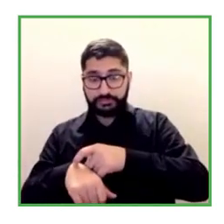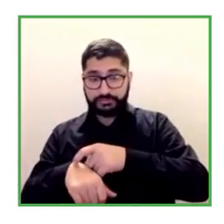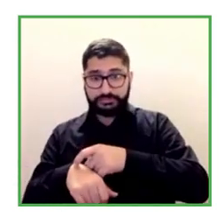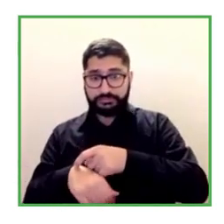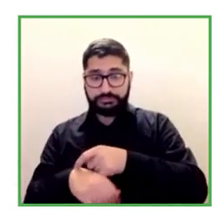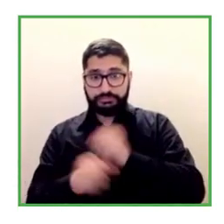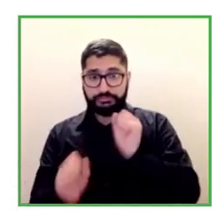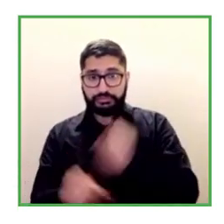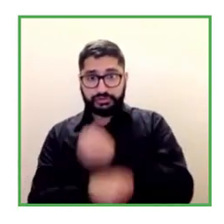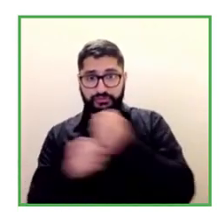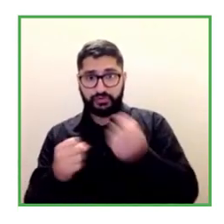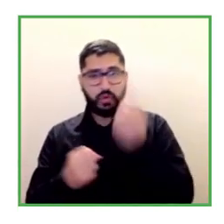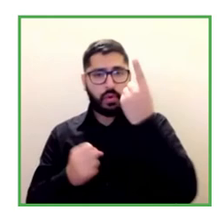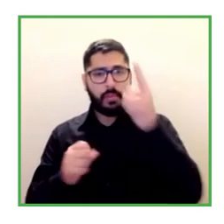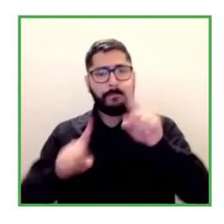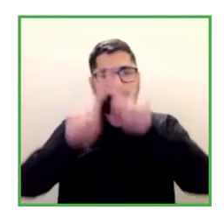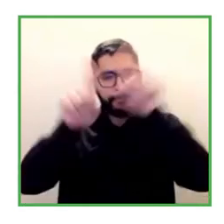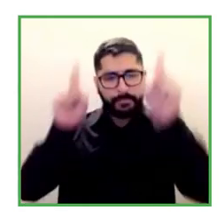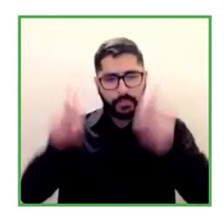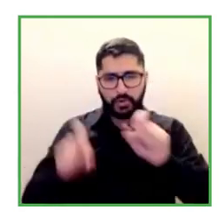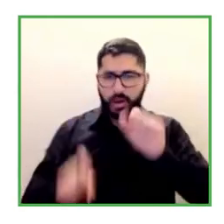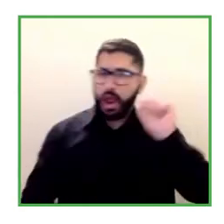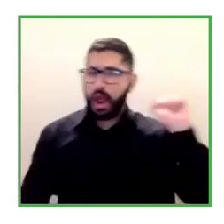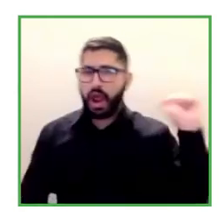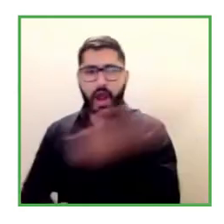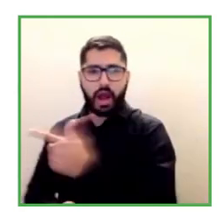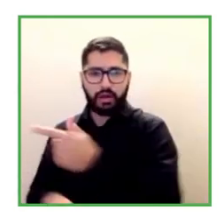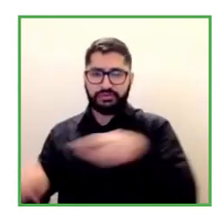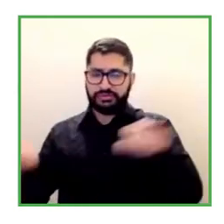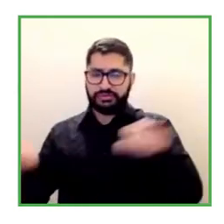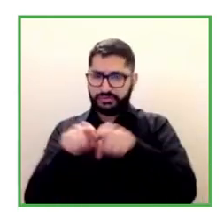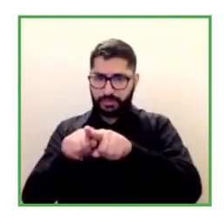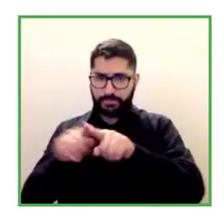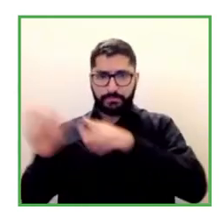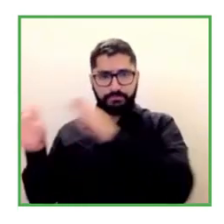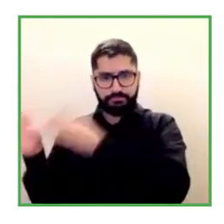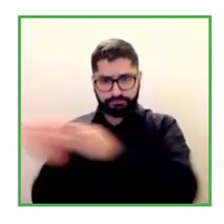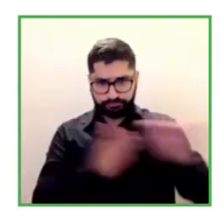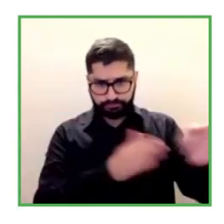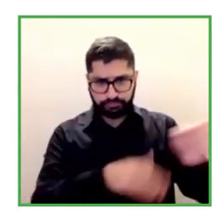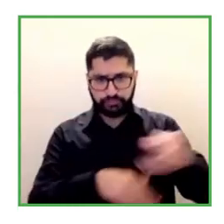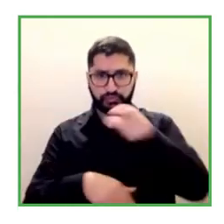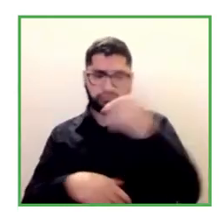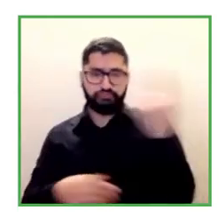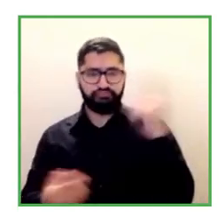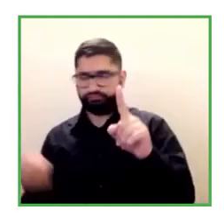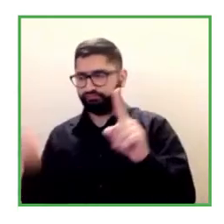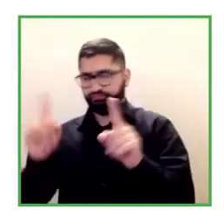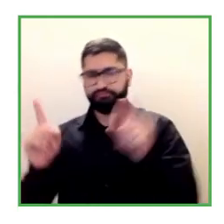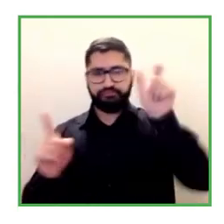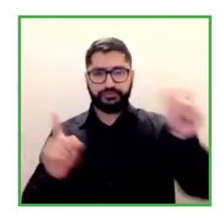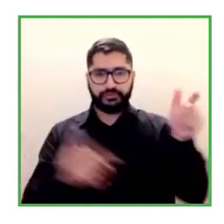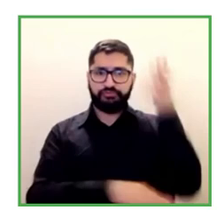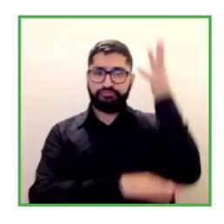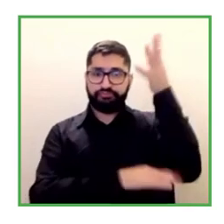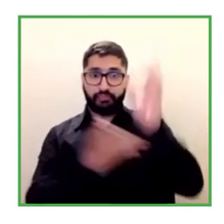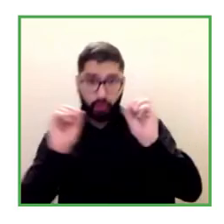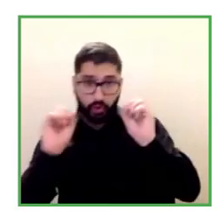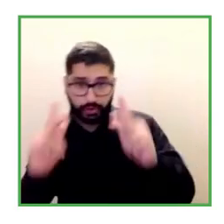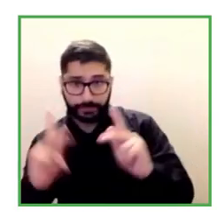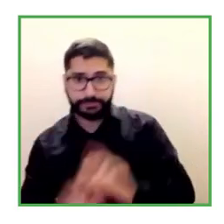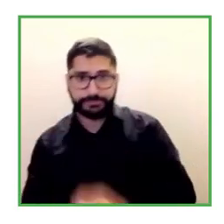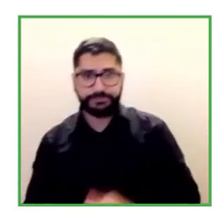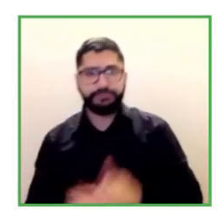out of it, we're going to do a general question and we will follow the same order of the presentations. So we will start with